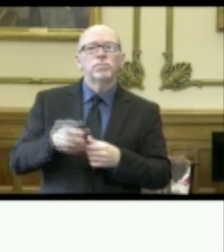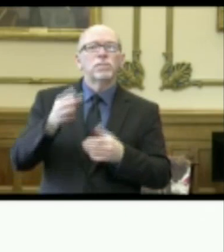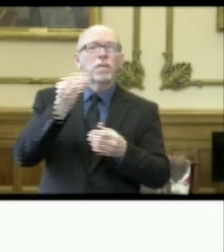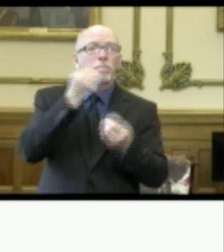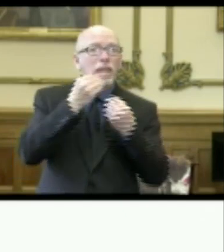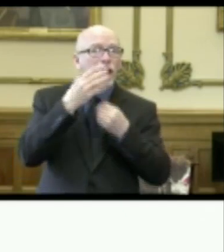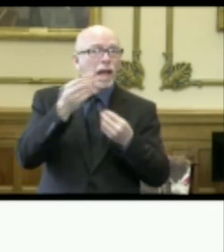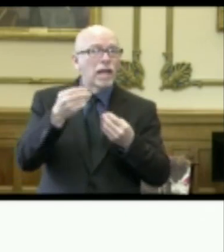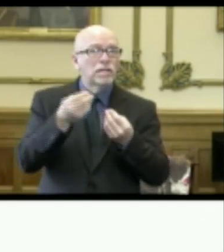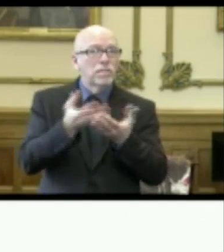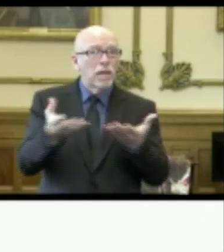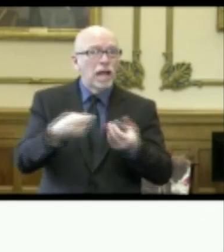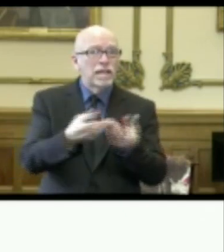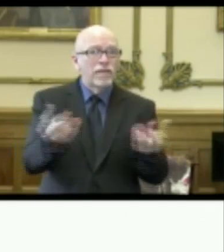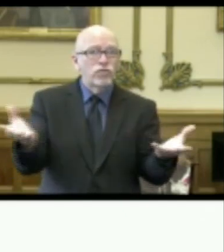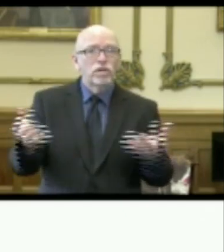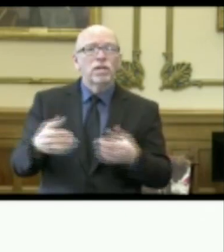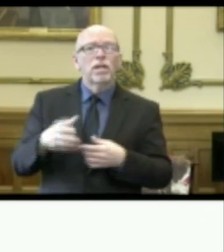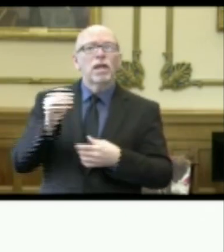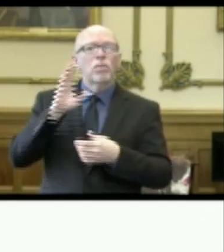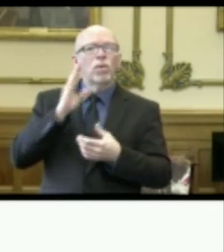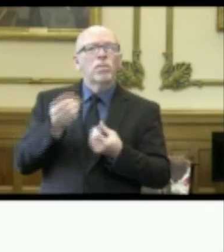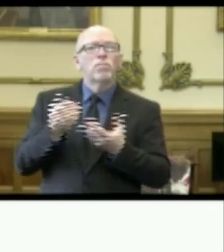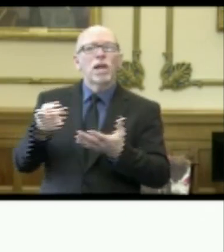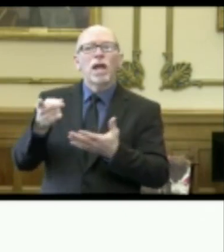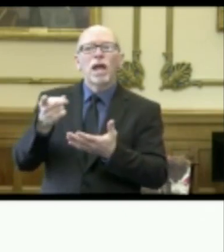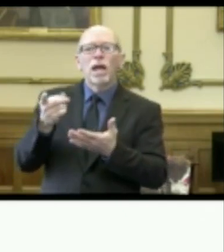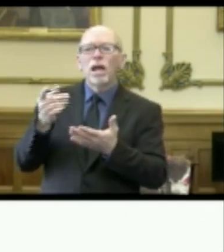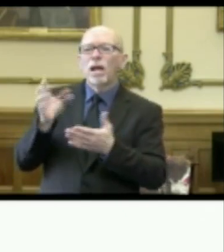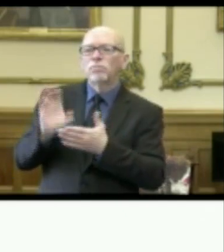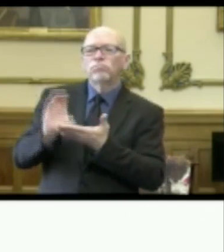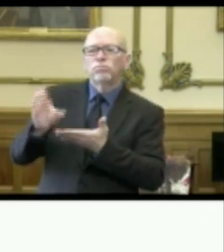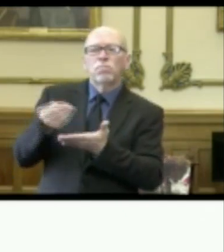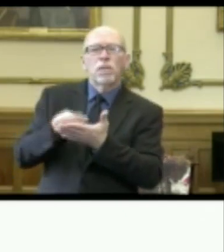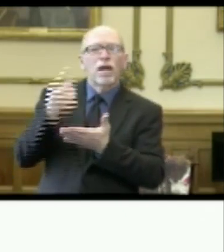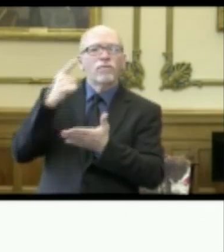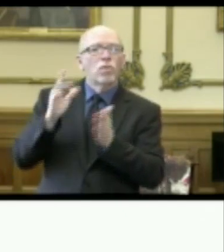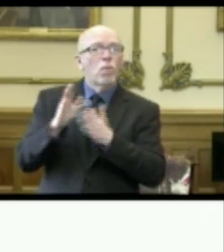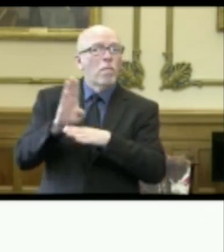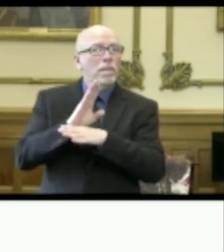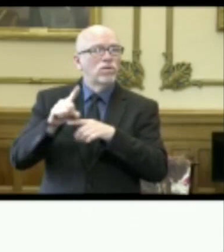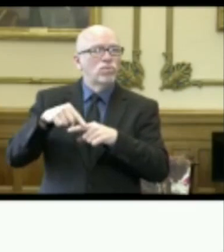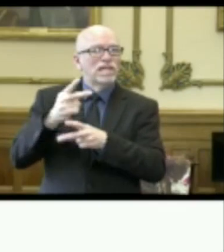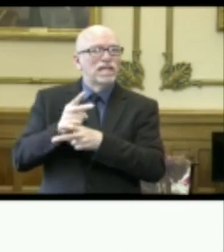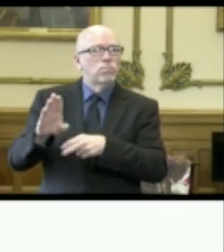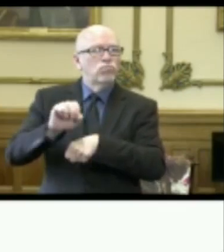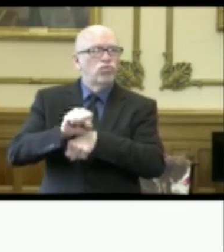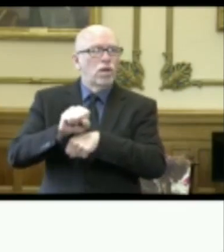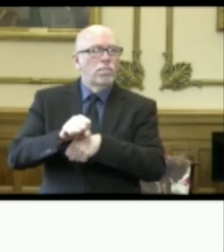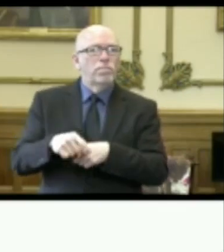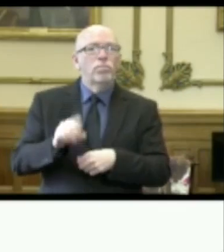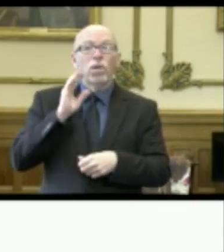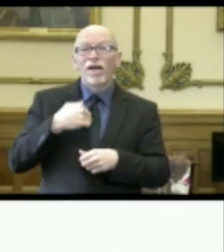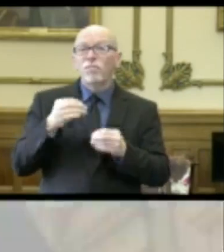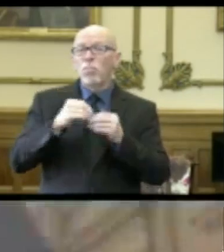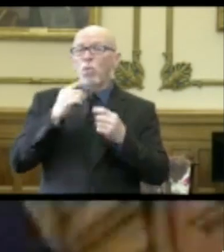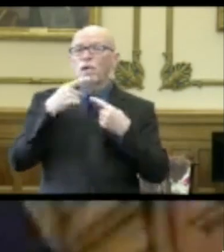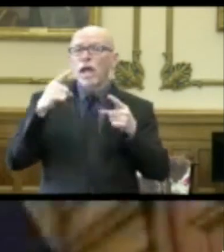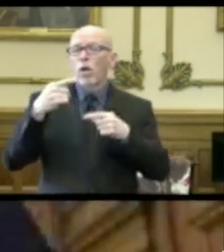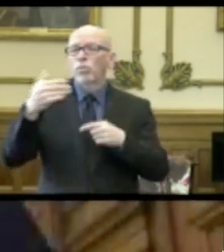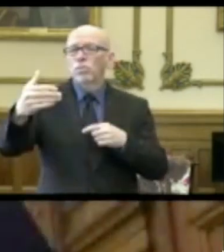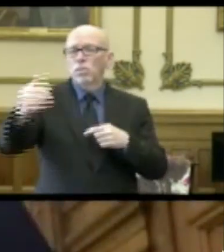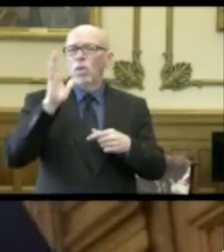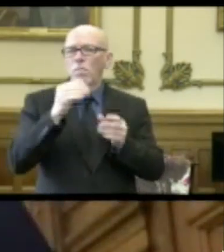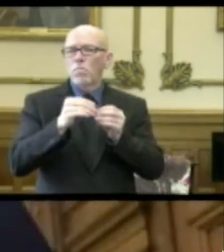delivery, and to provide capital to small businesses for job retention. We will have more recipients to announce in the weeks